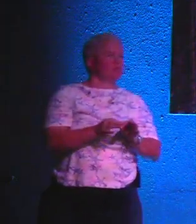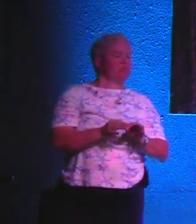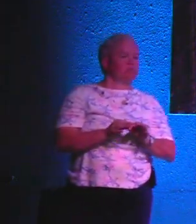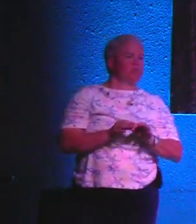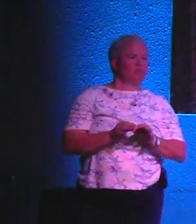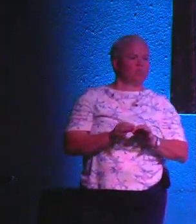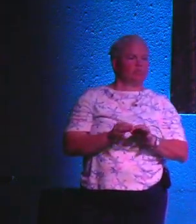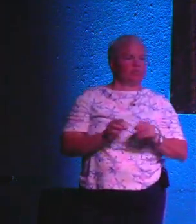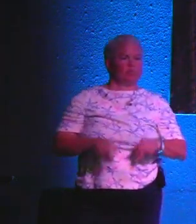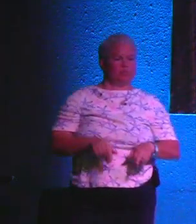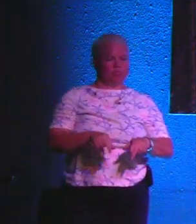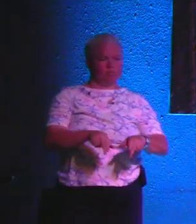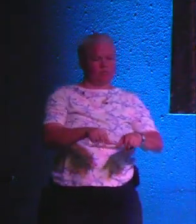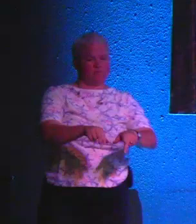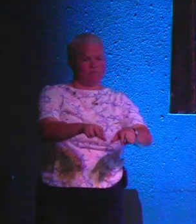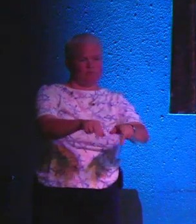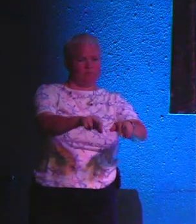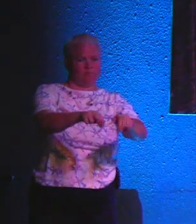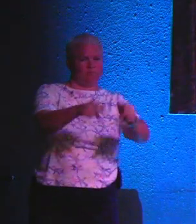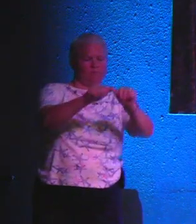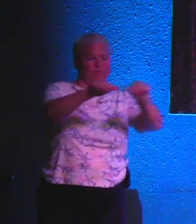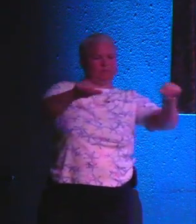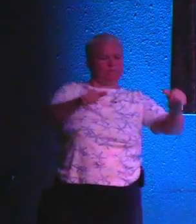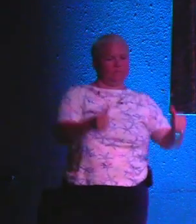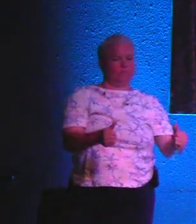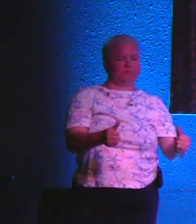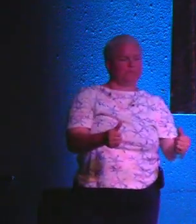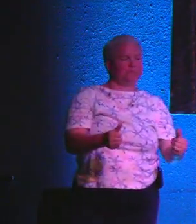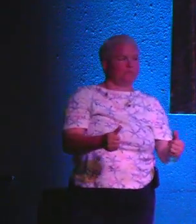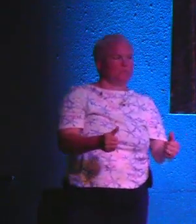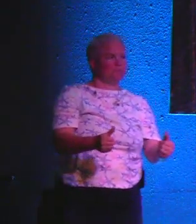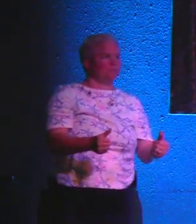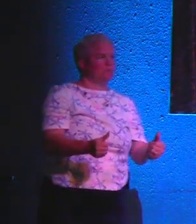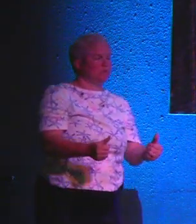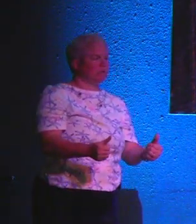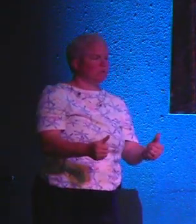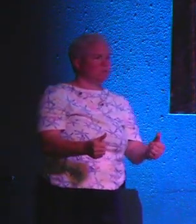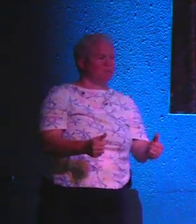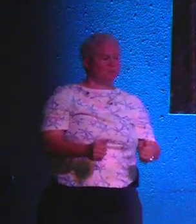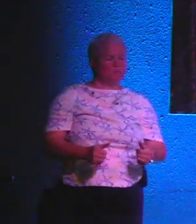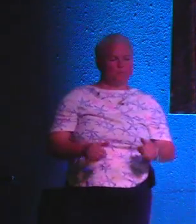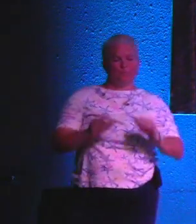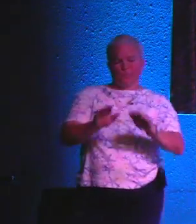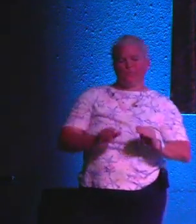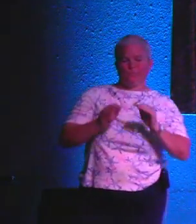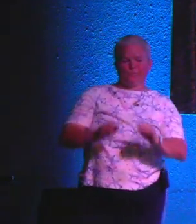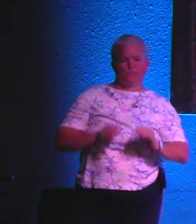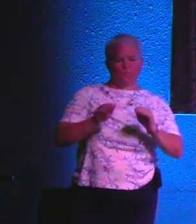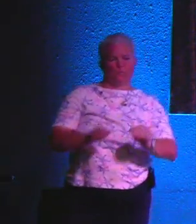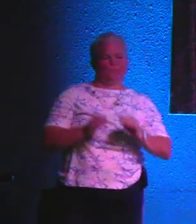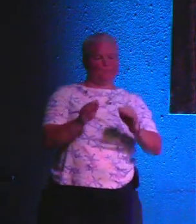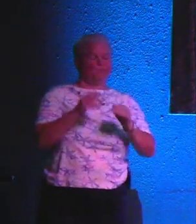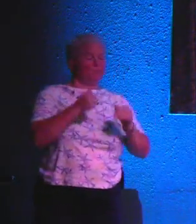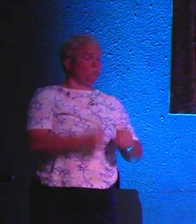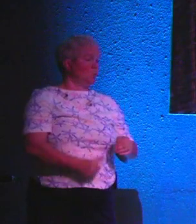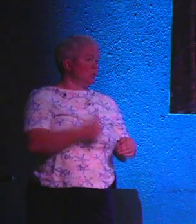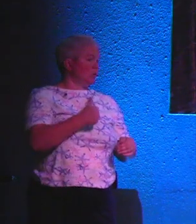walk to the altar is what's most important. Getting out of your comfort zone is laying your pride